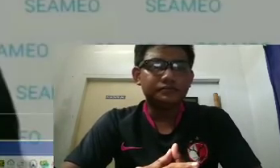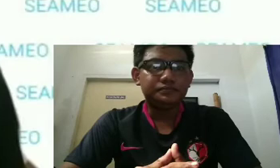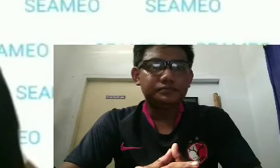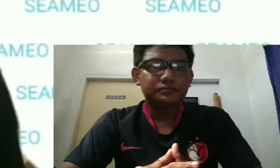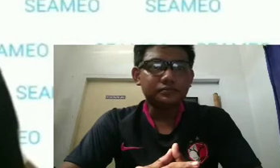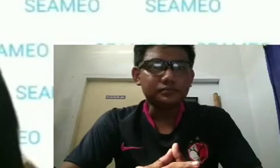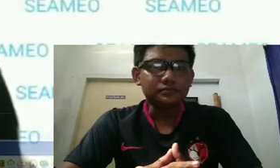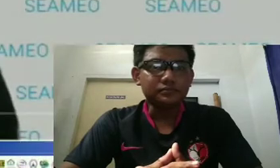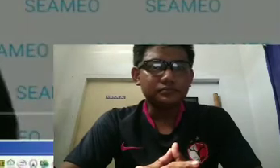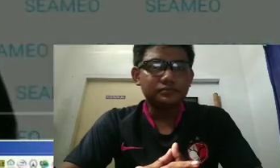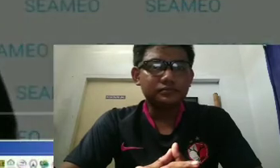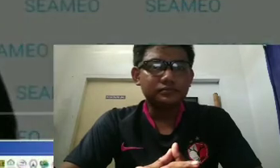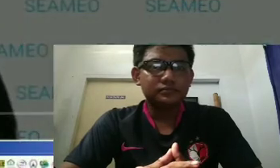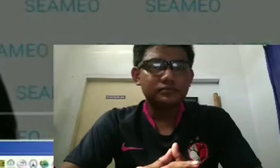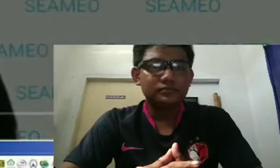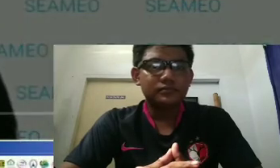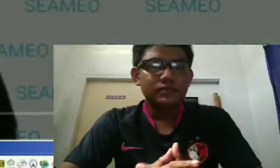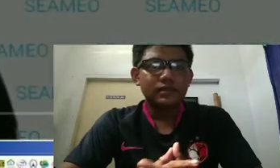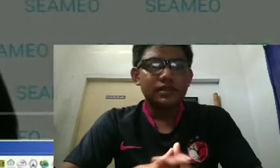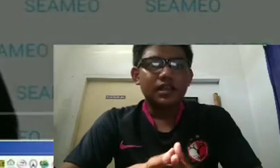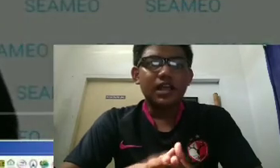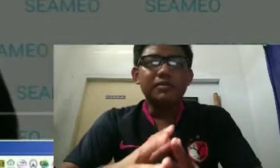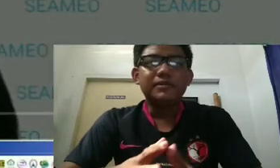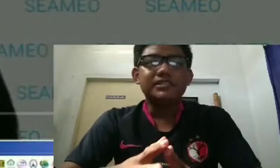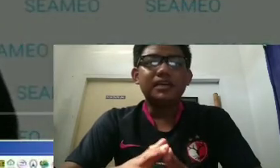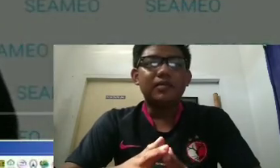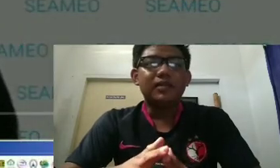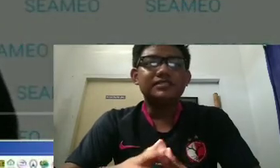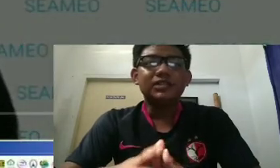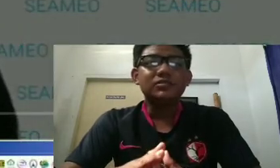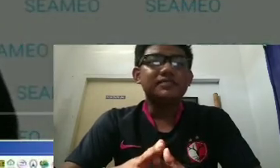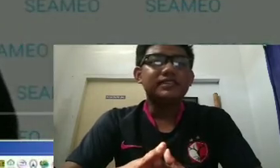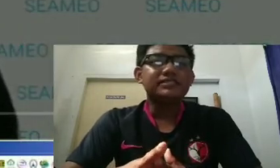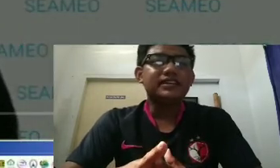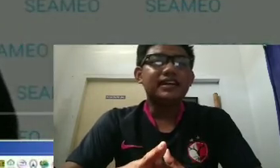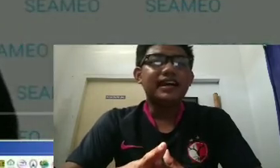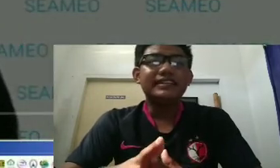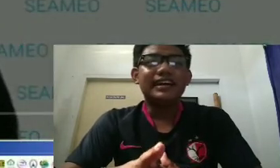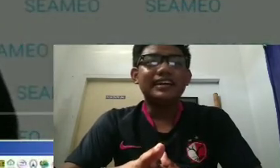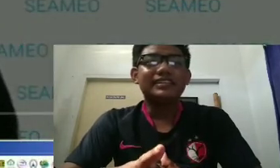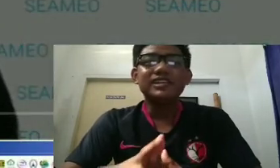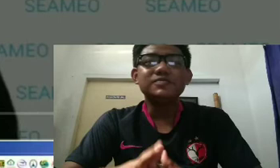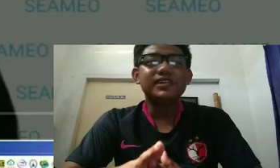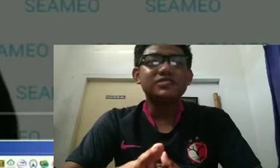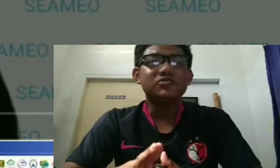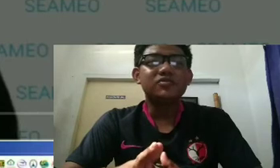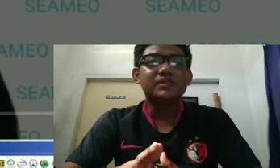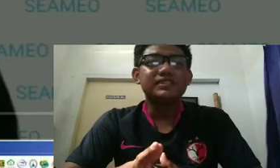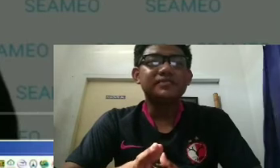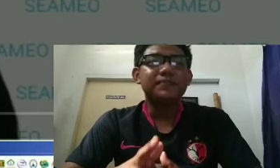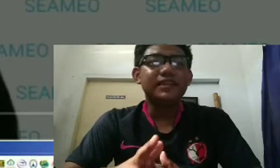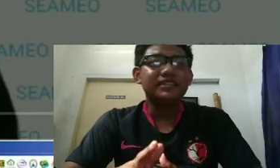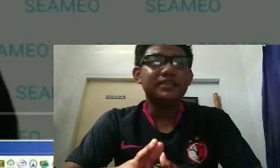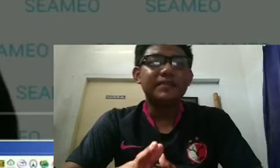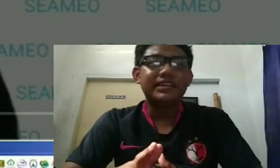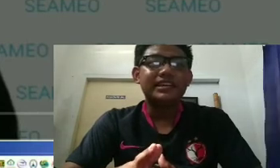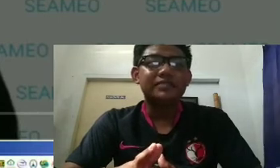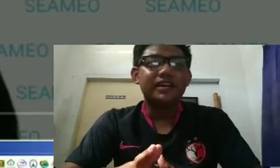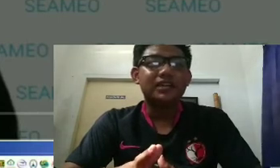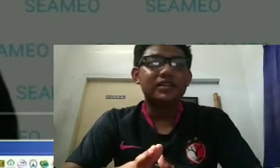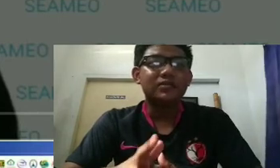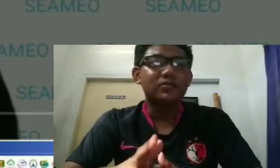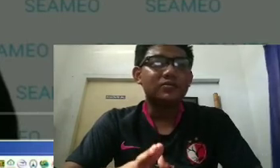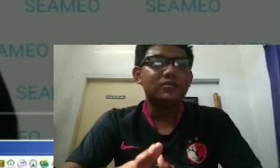the pandemic as this special lecture. We believe that one hour from now, you will be inspired to learn good practices